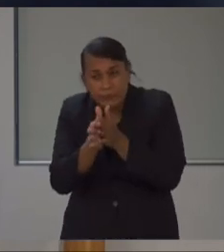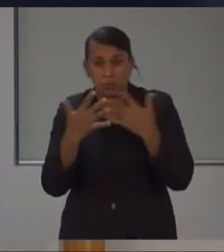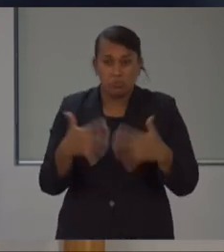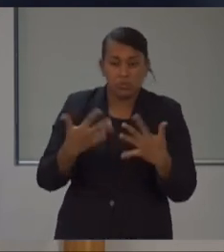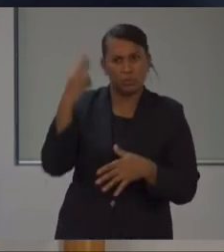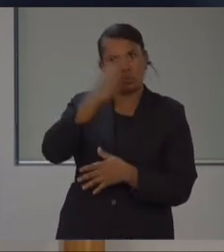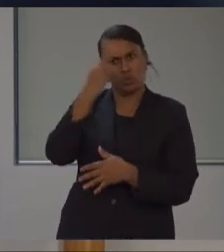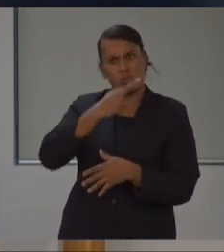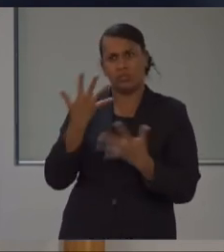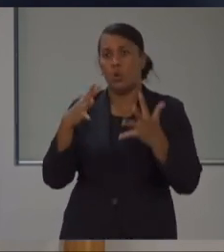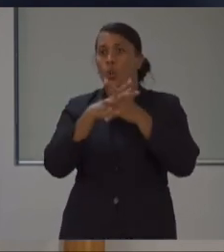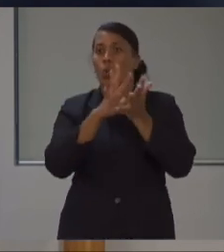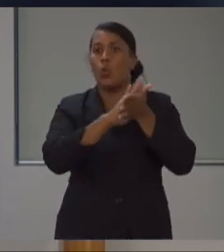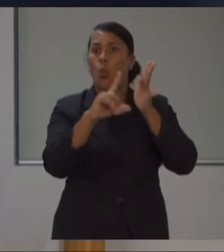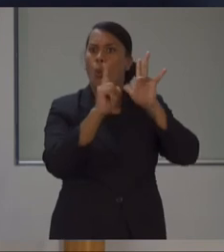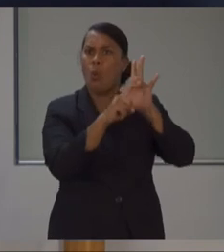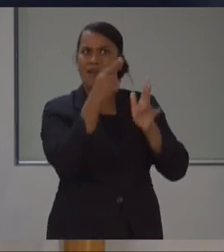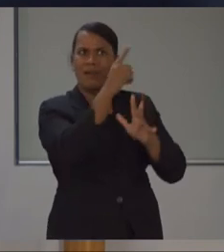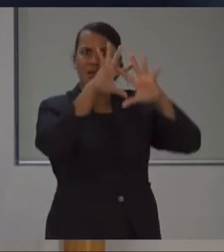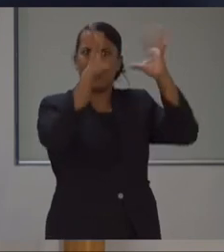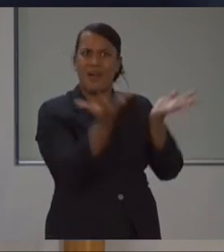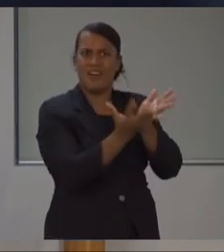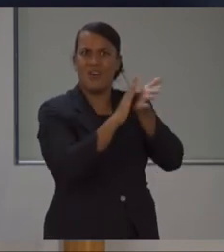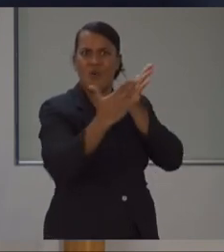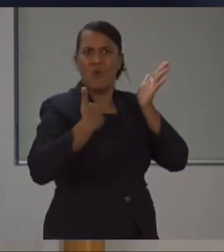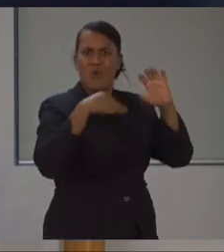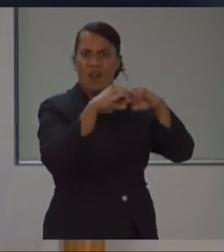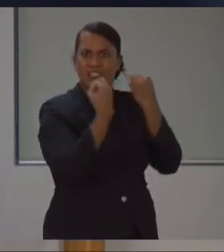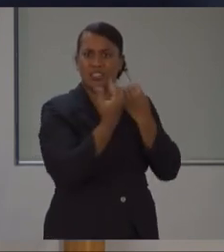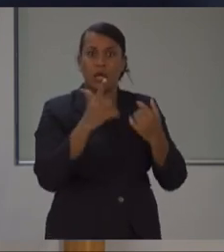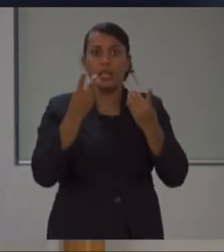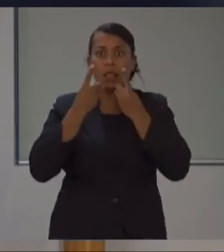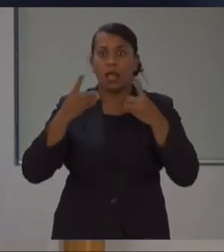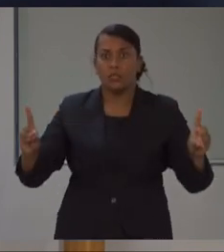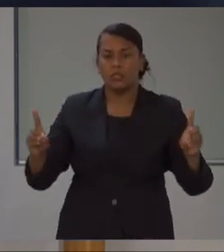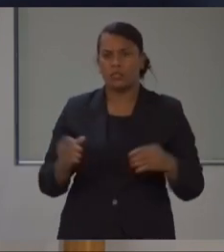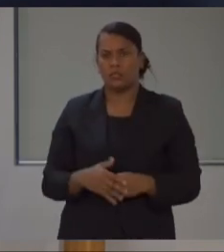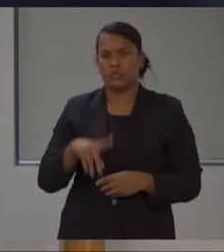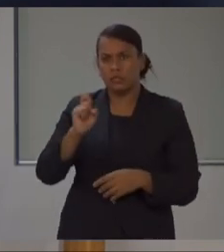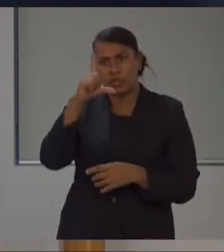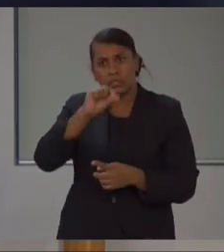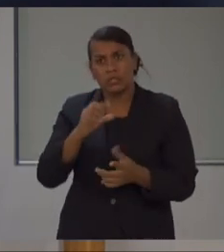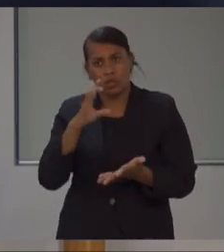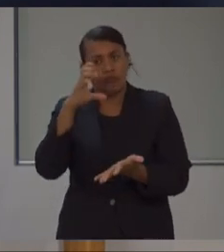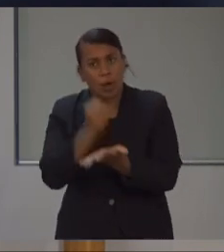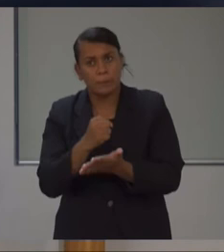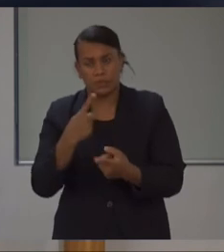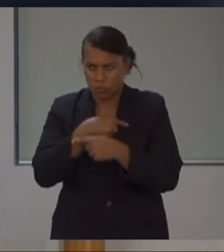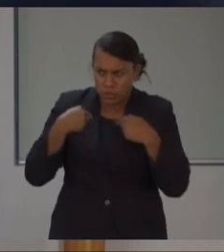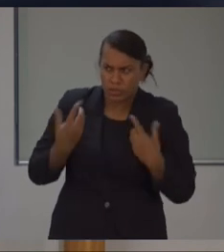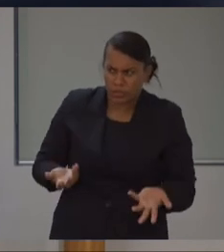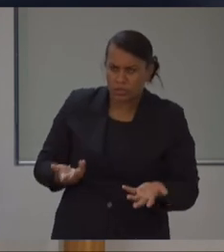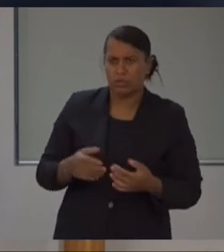protocols with regards to the current state, the declaration that we're in now? Can you confirm, are we determined, are we dependent